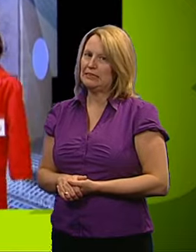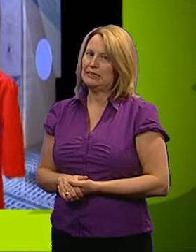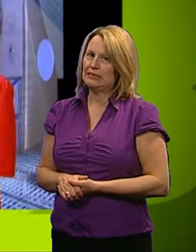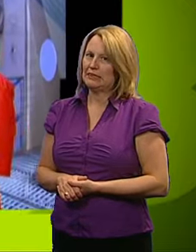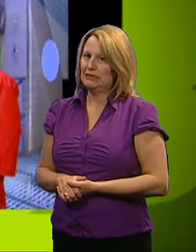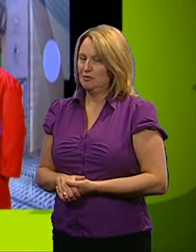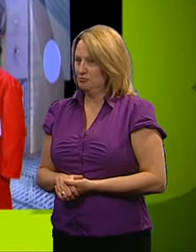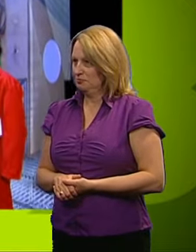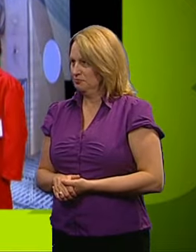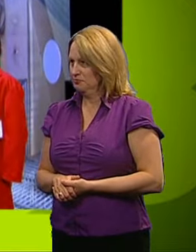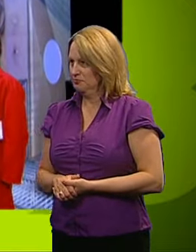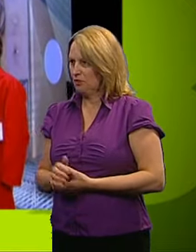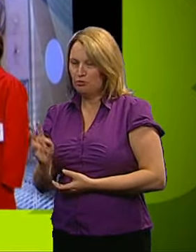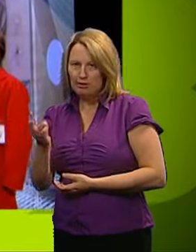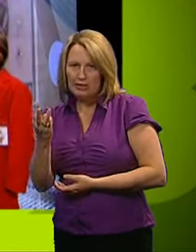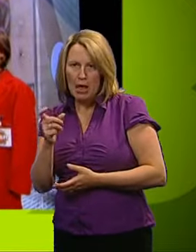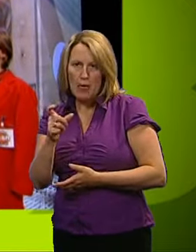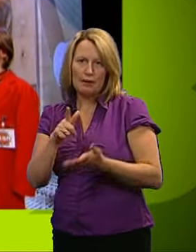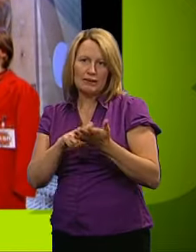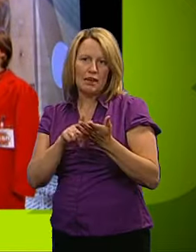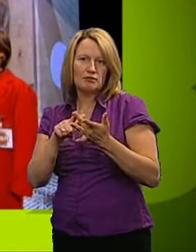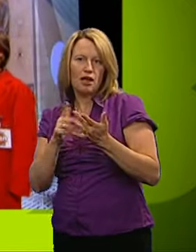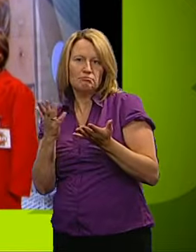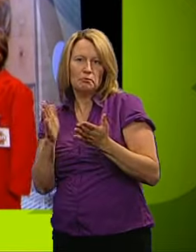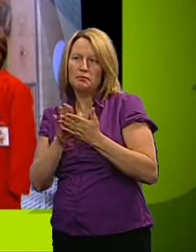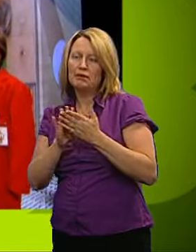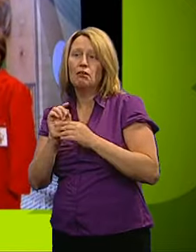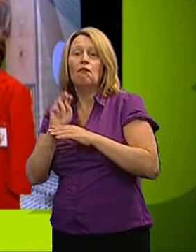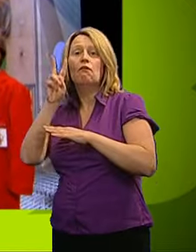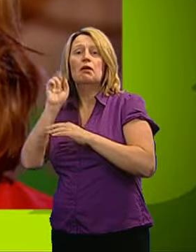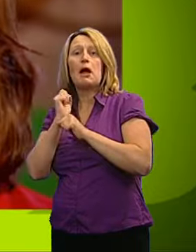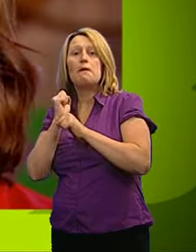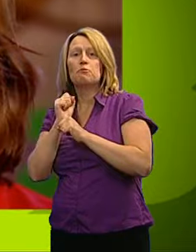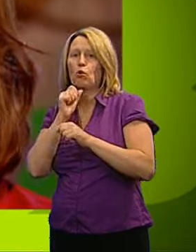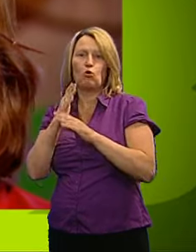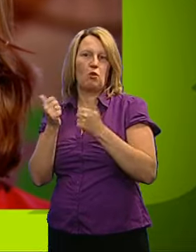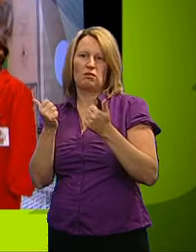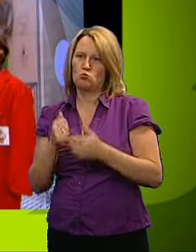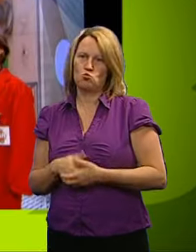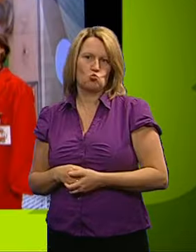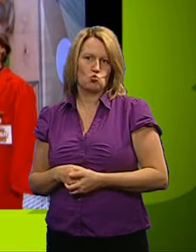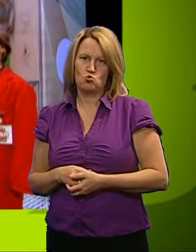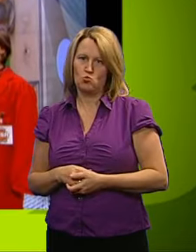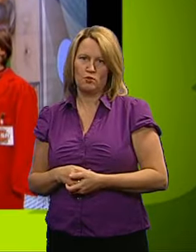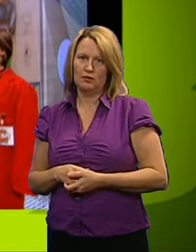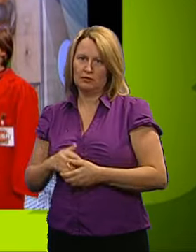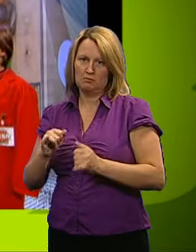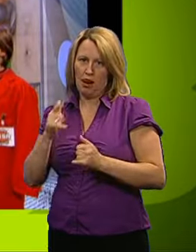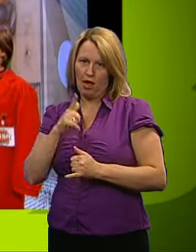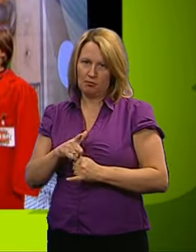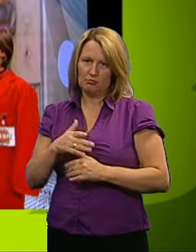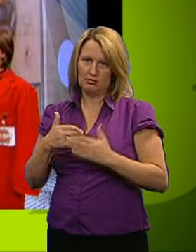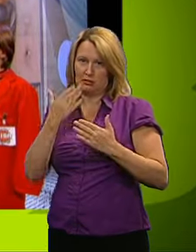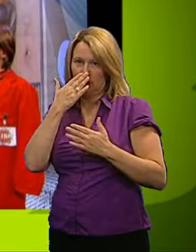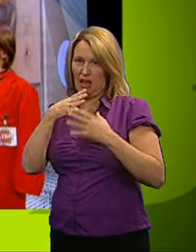Come on, Izzy, Lisa. In the end the Gungie Bungie just didn't go your way, did it? Bad luck. Still, at you get to